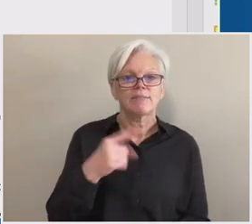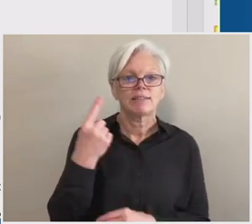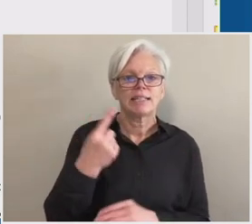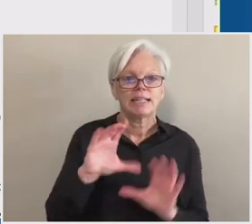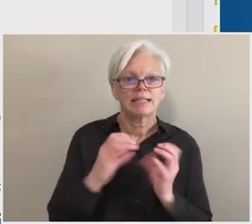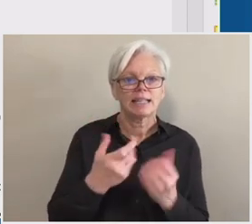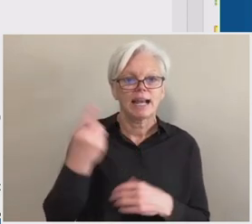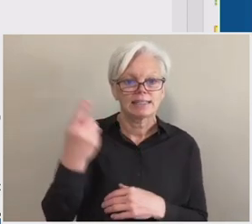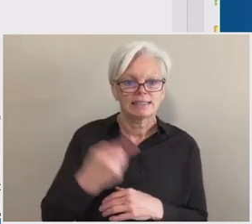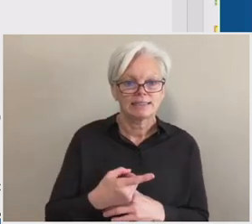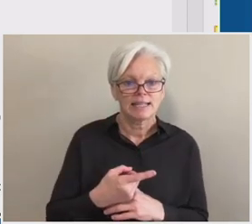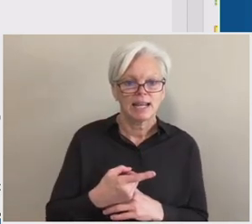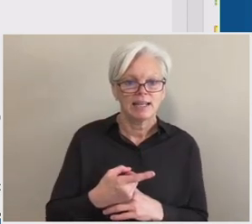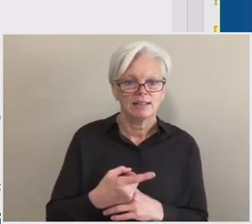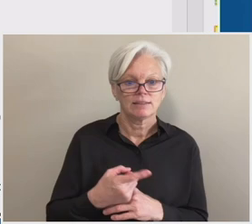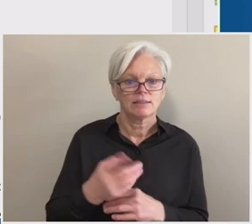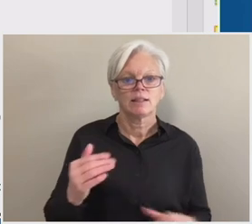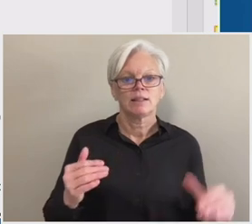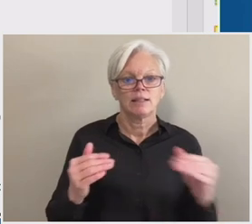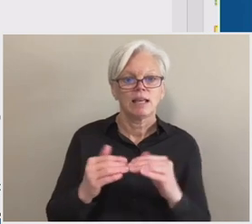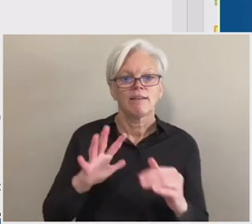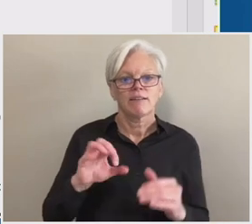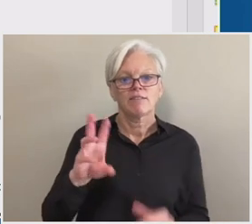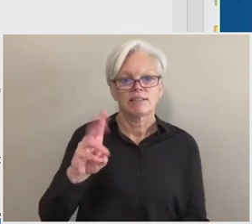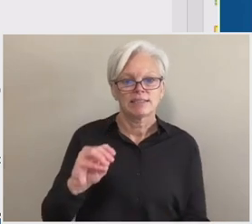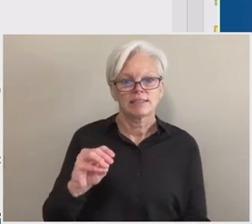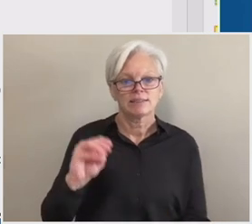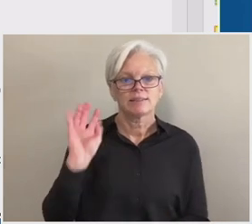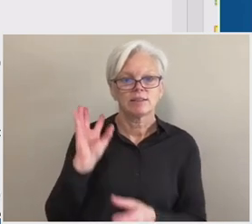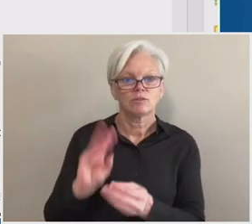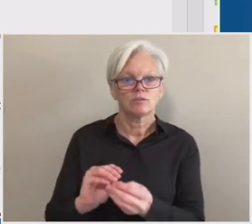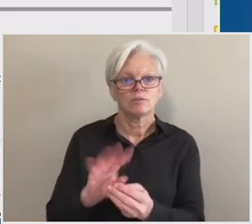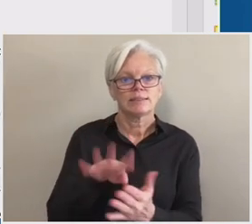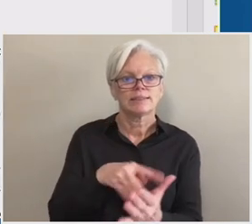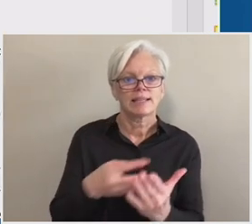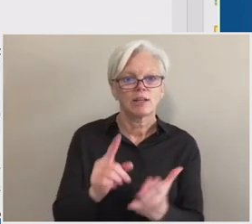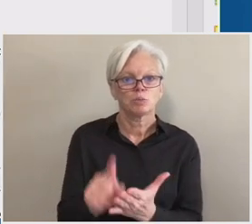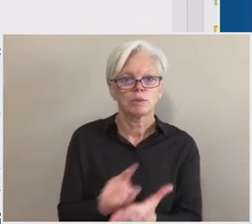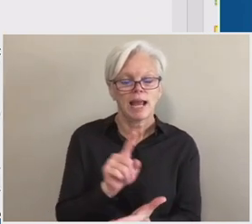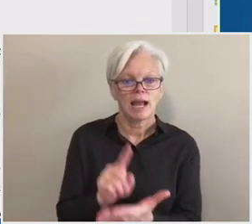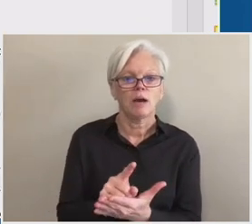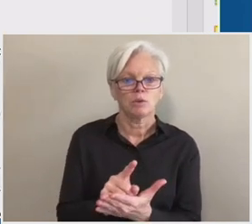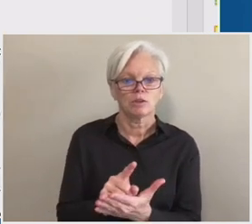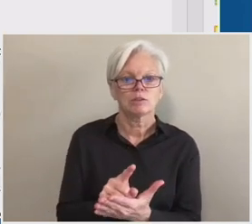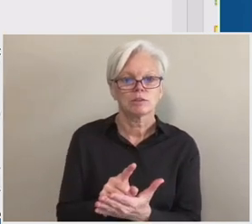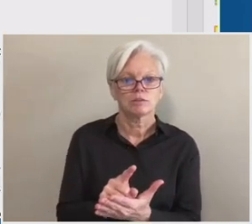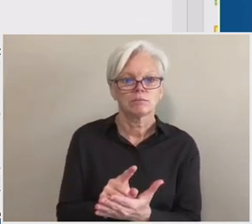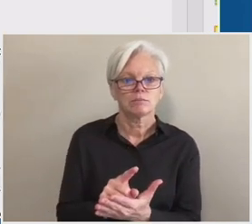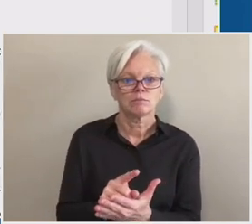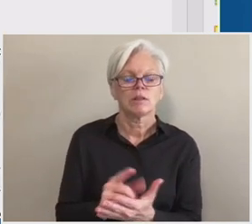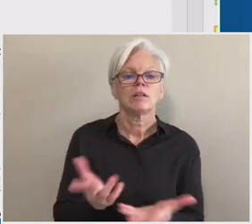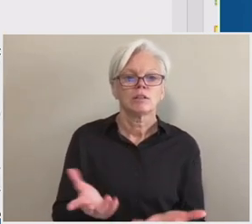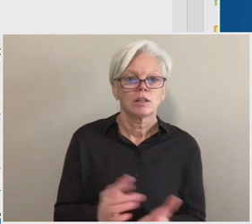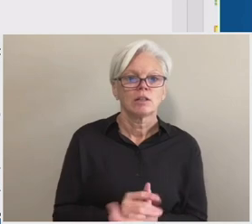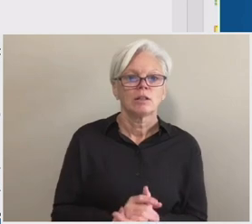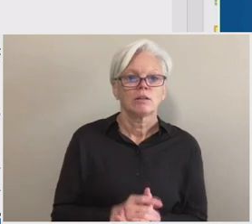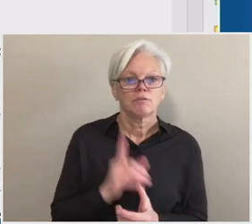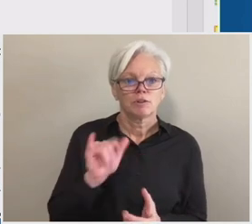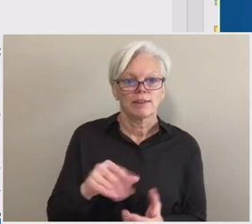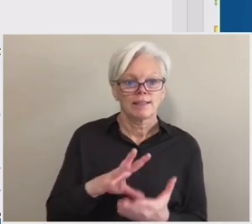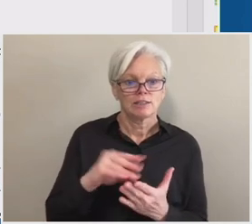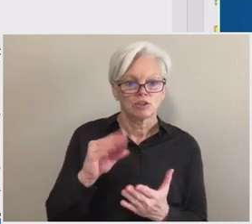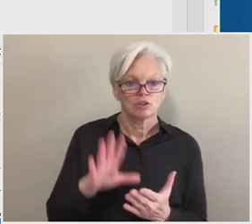equals 560 cumulus scheduled hours for this particular student. They